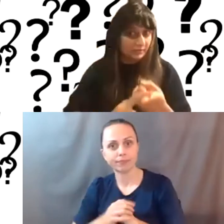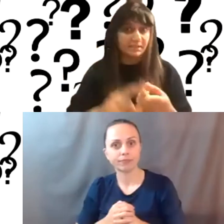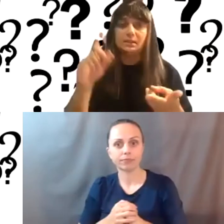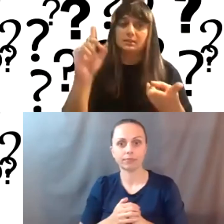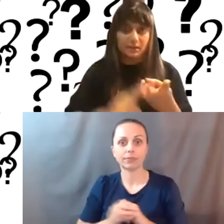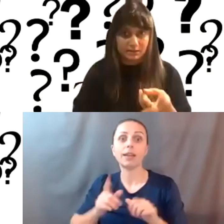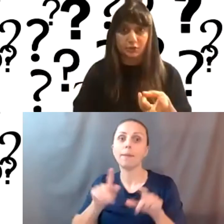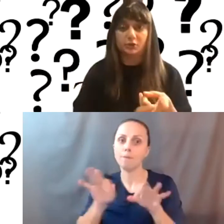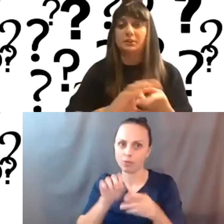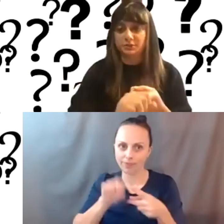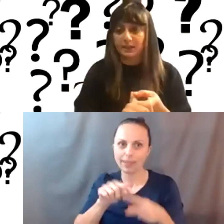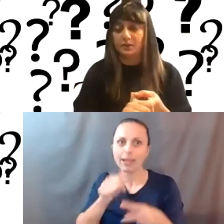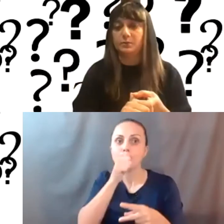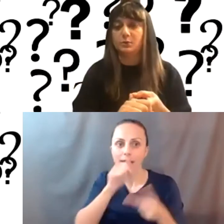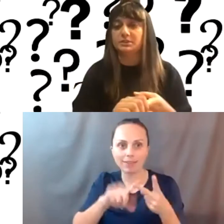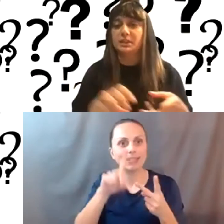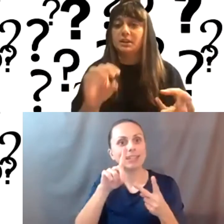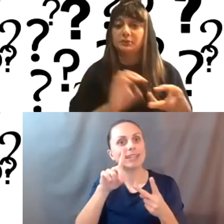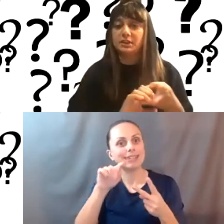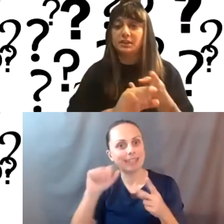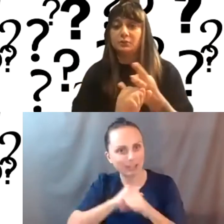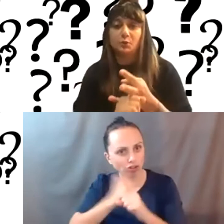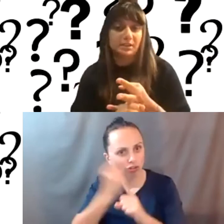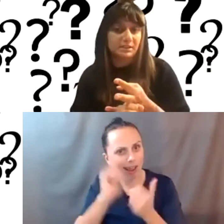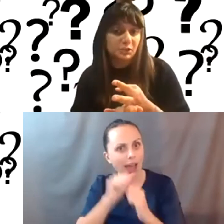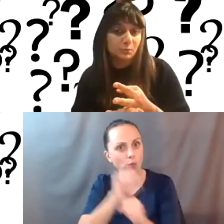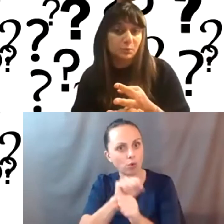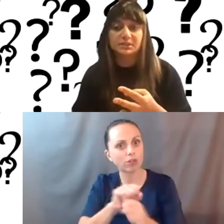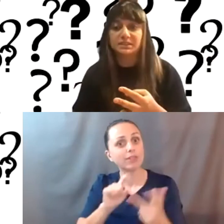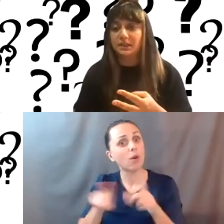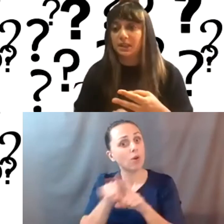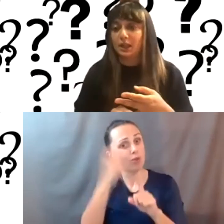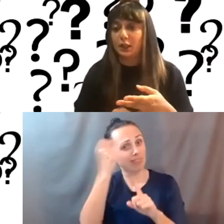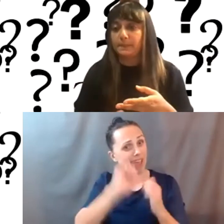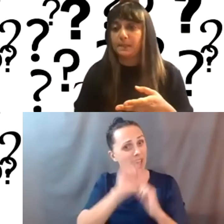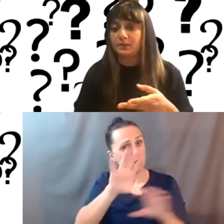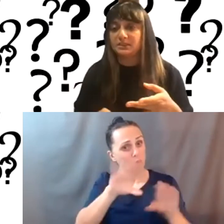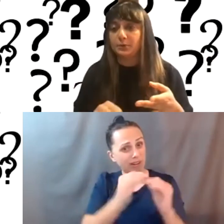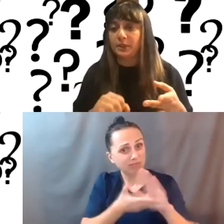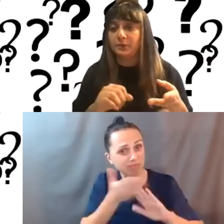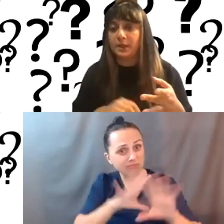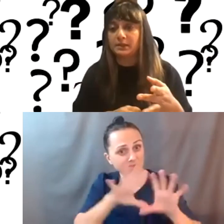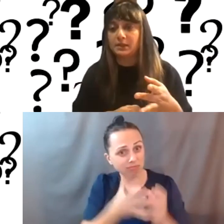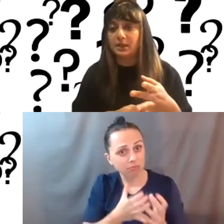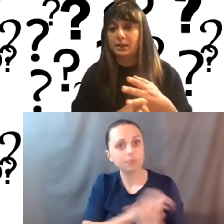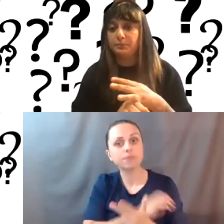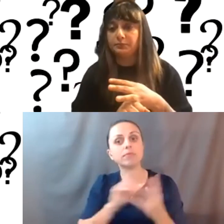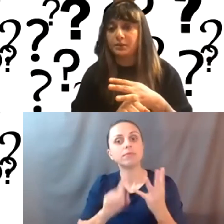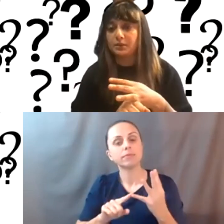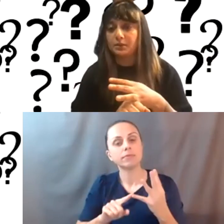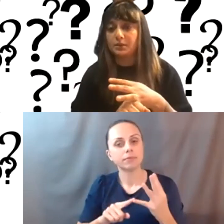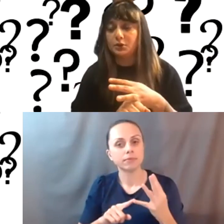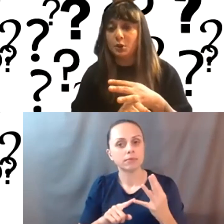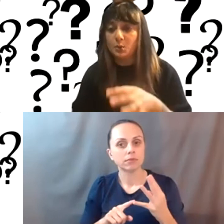privacy, data security, understanding how that works, understanding how your organization works. Um, I also think that, um,